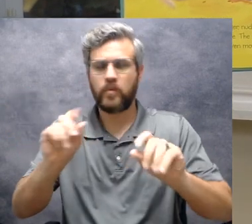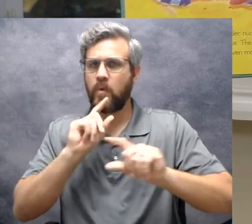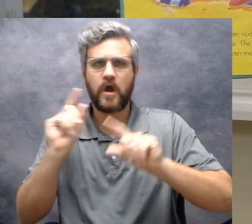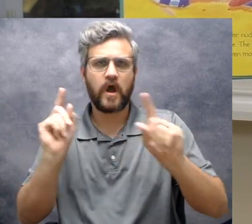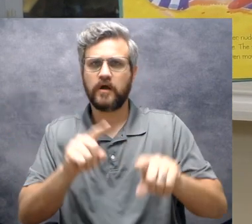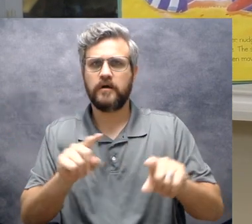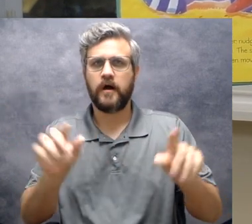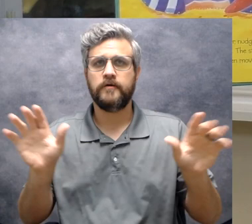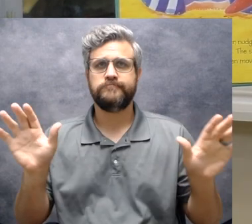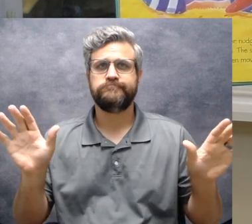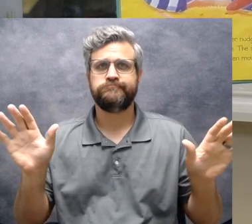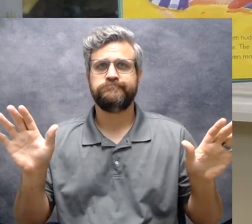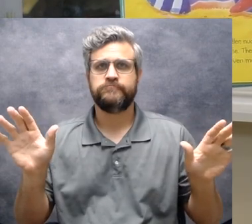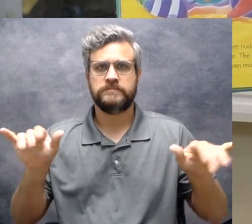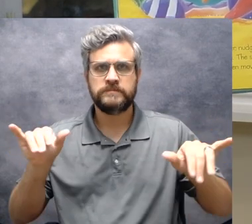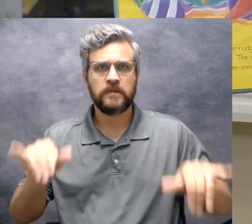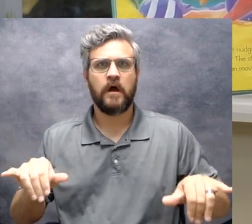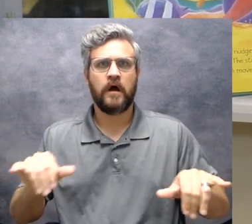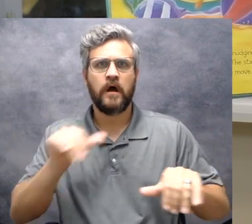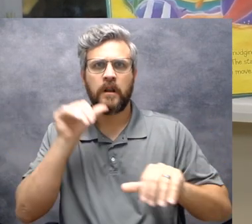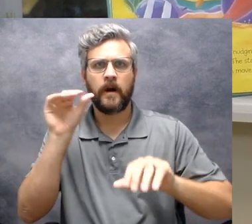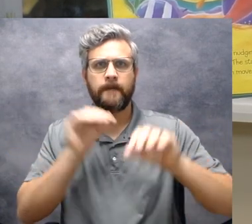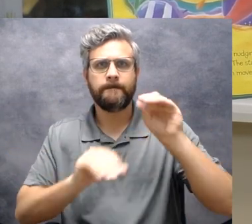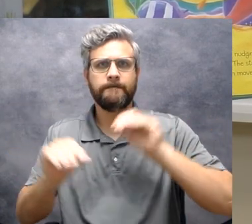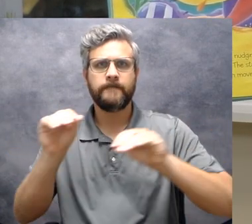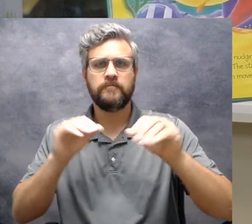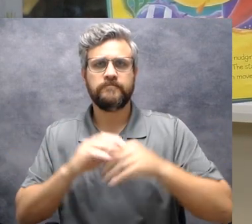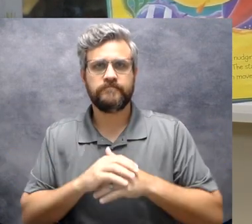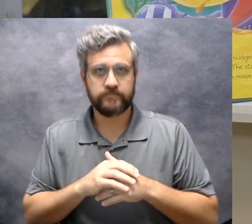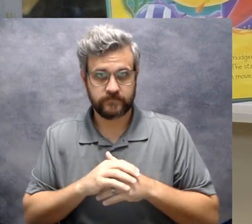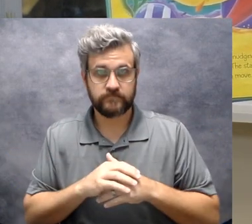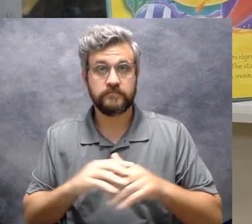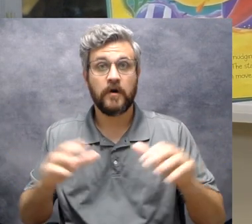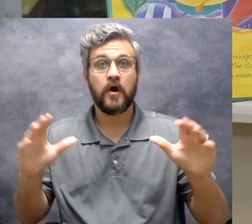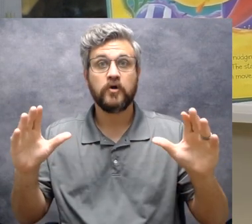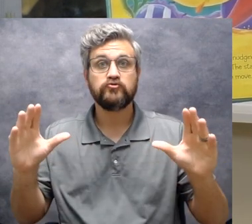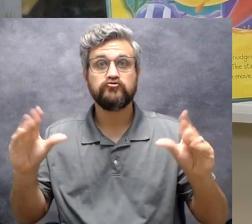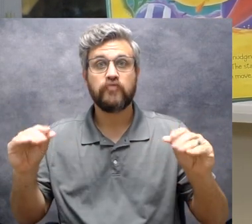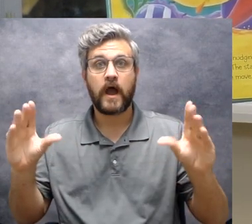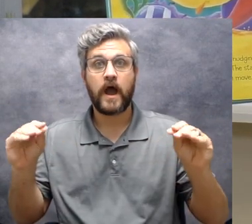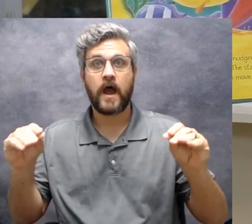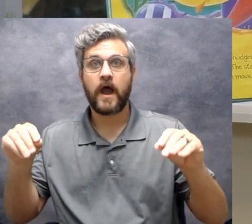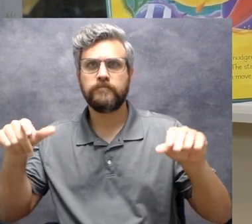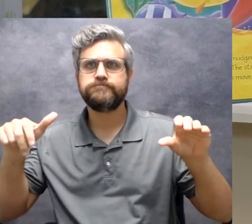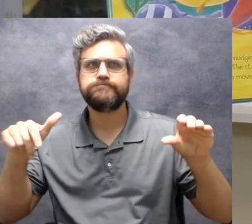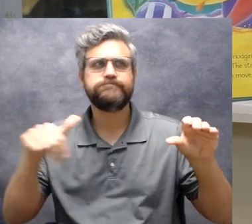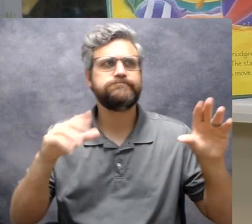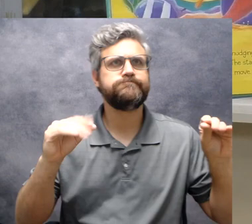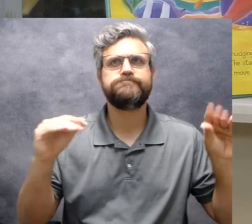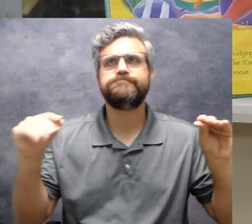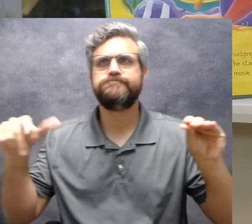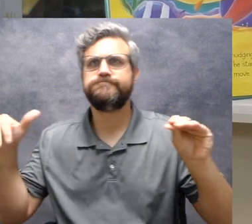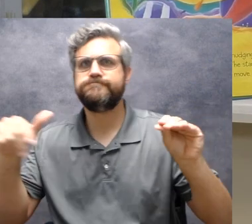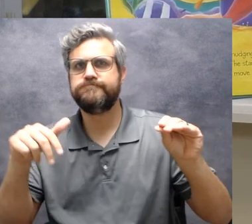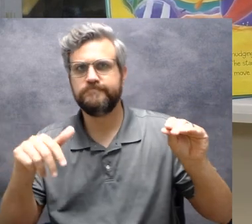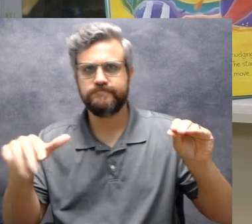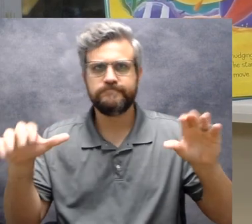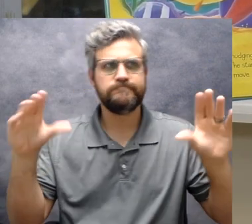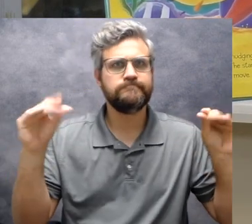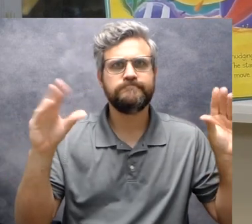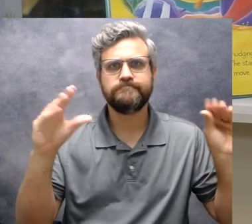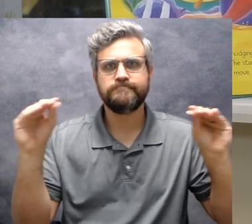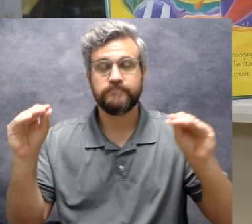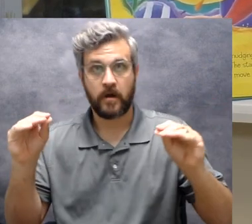it didn't even move a crab saddled by clinging and clacking its little